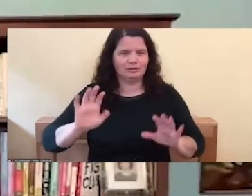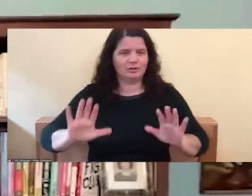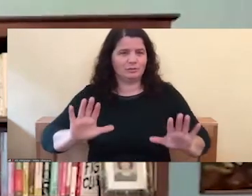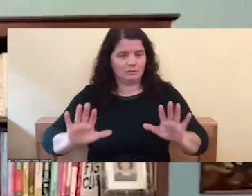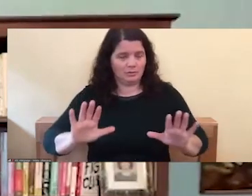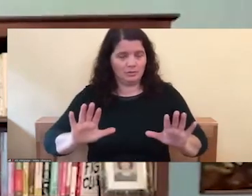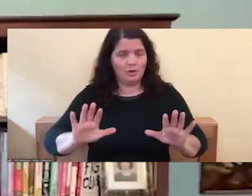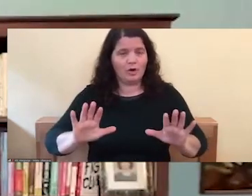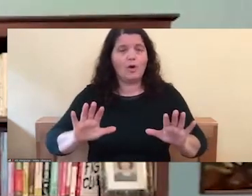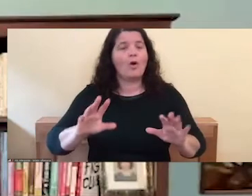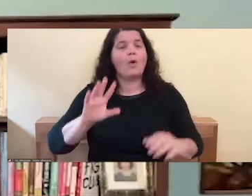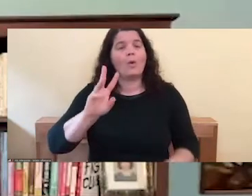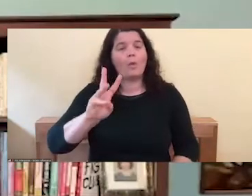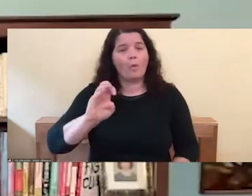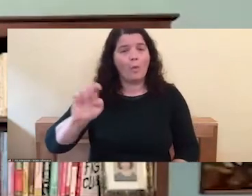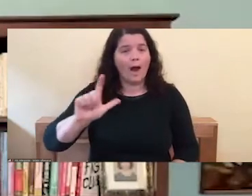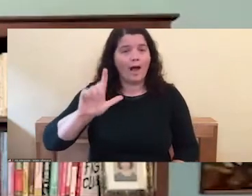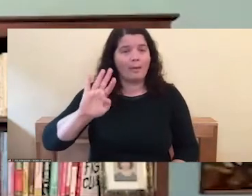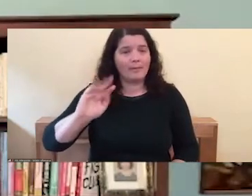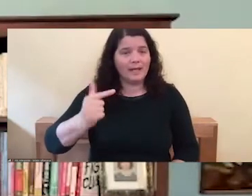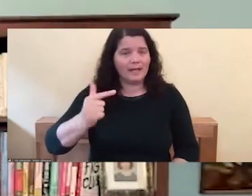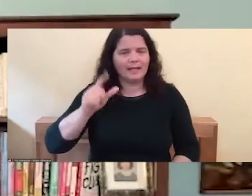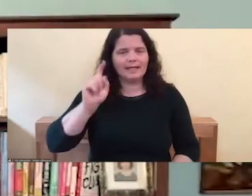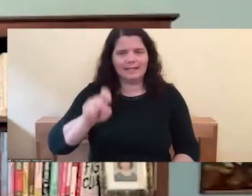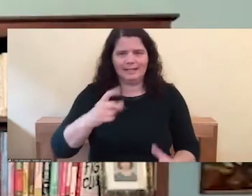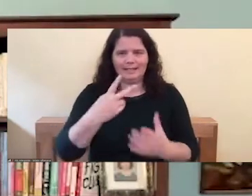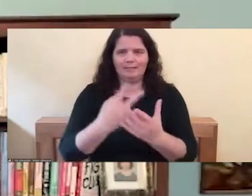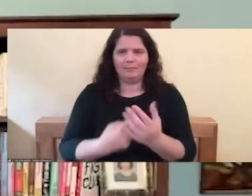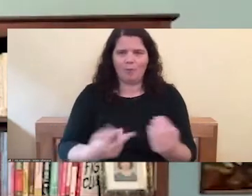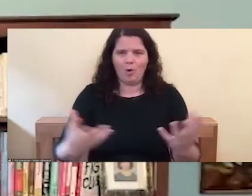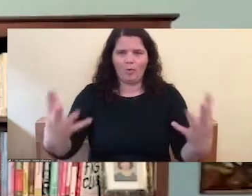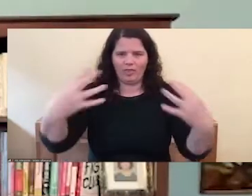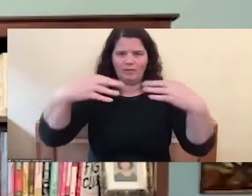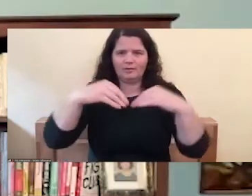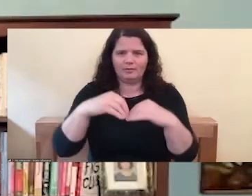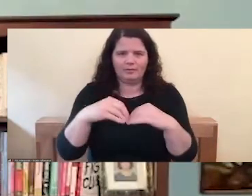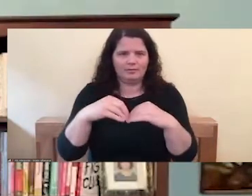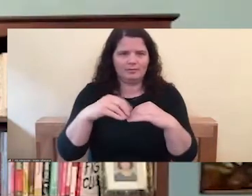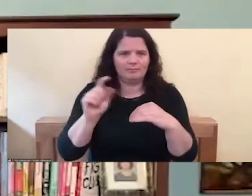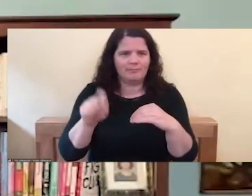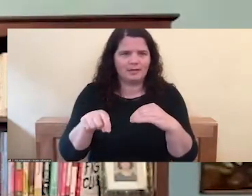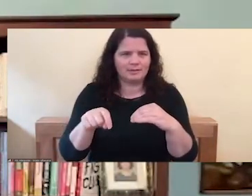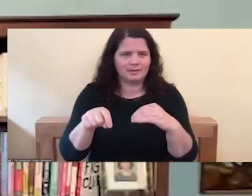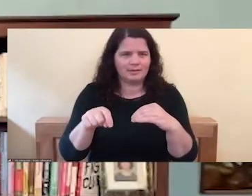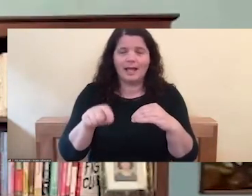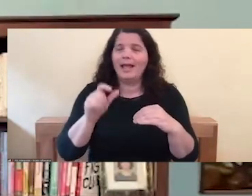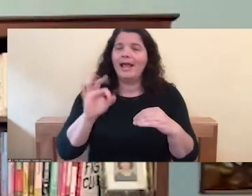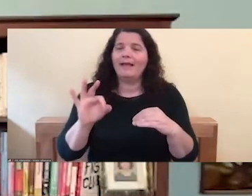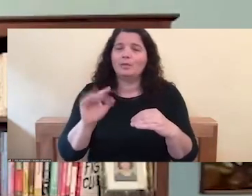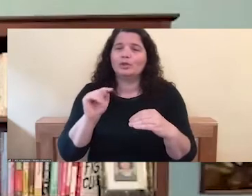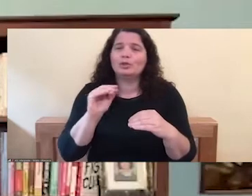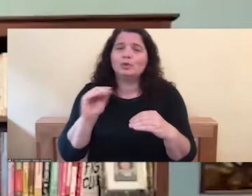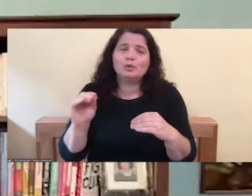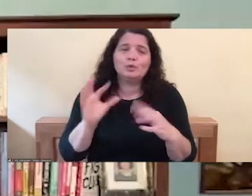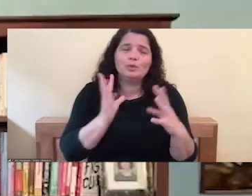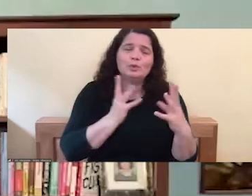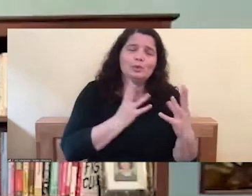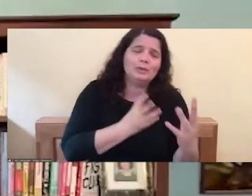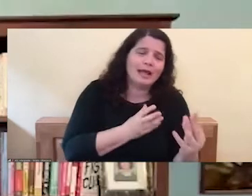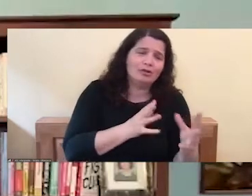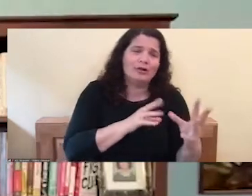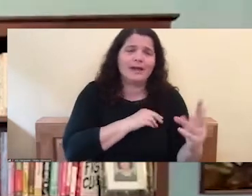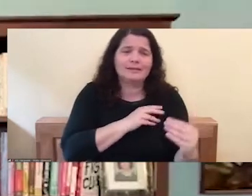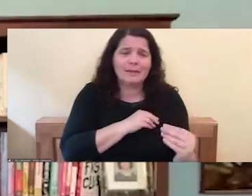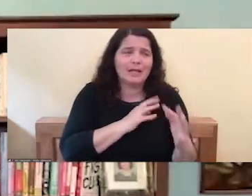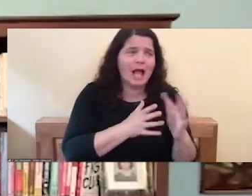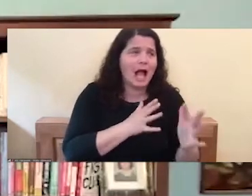we need both. If we're too tender and accepting and we aren't fierce enough, if we don't like say no, stand up for ourselves,